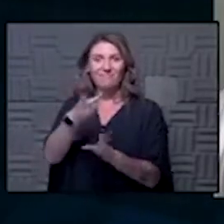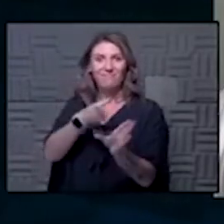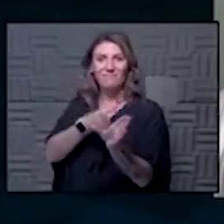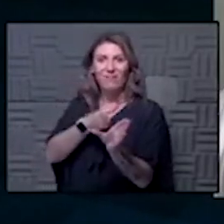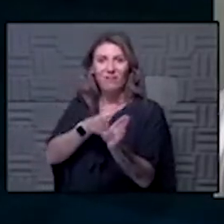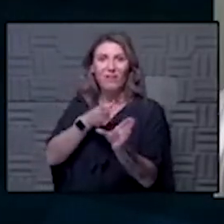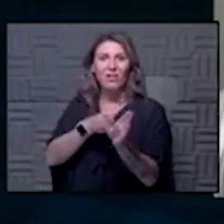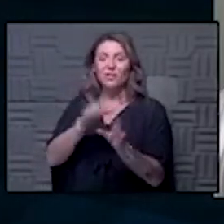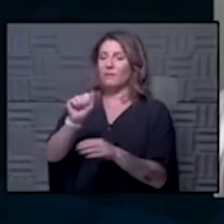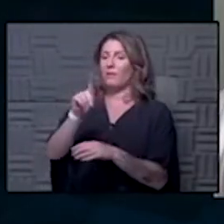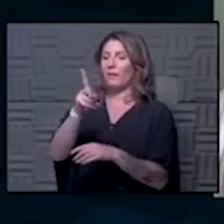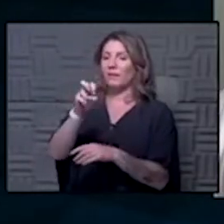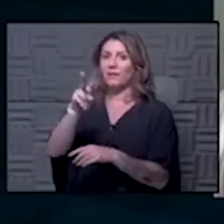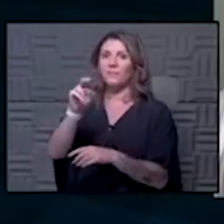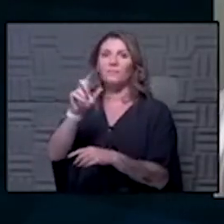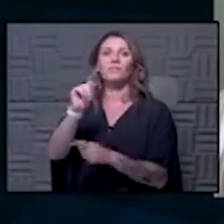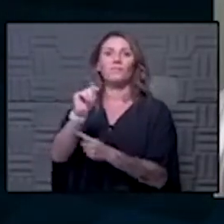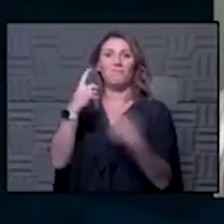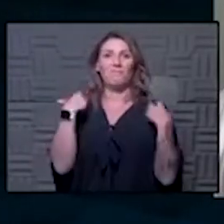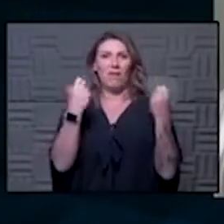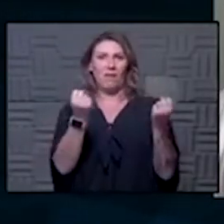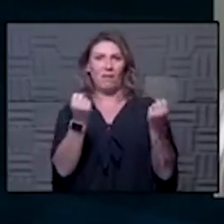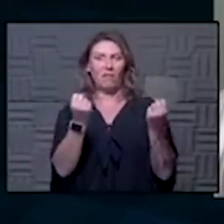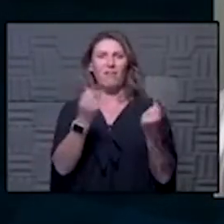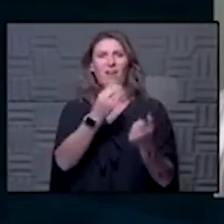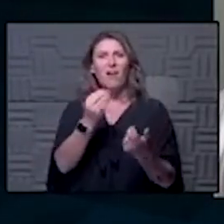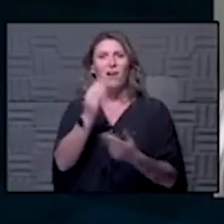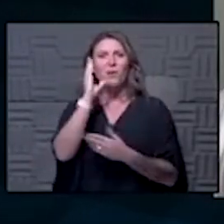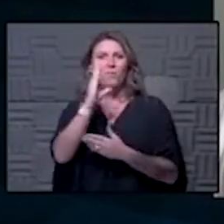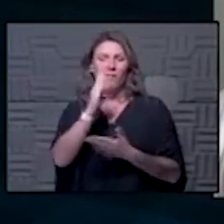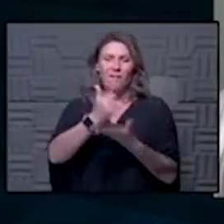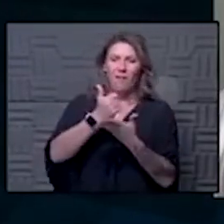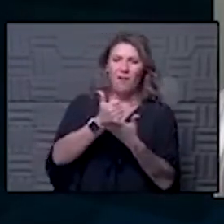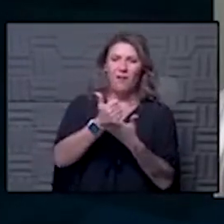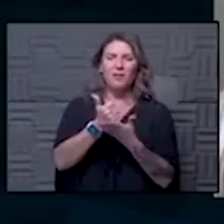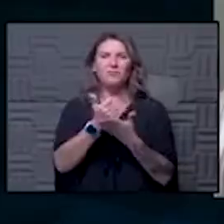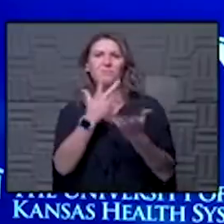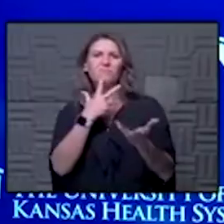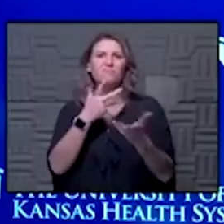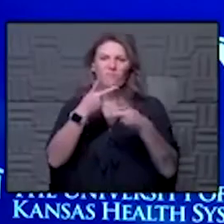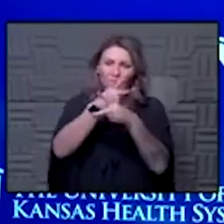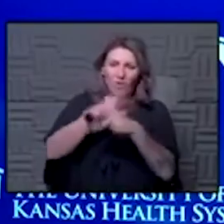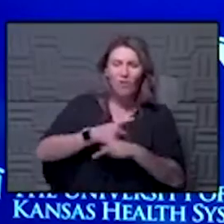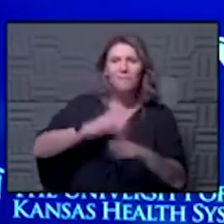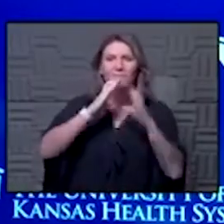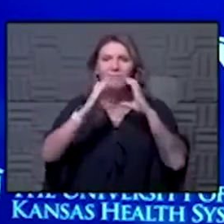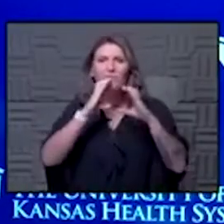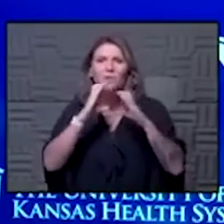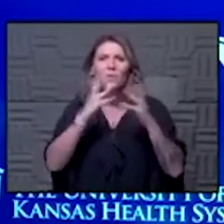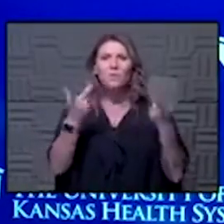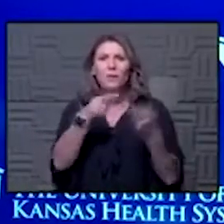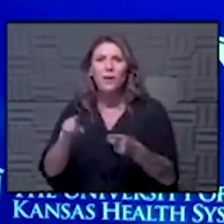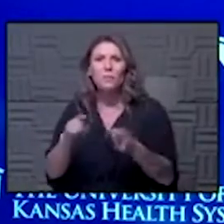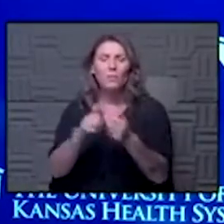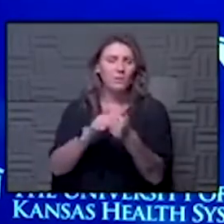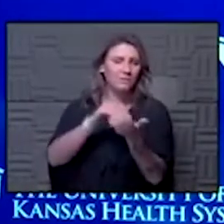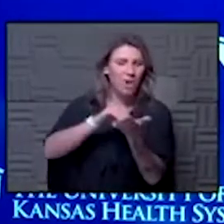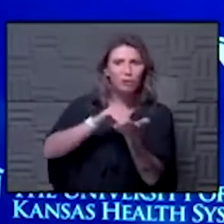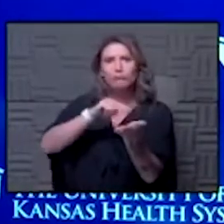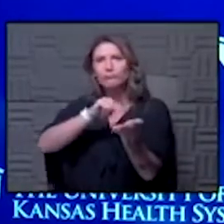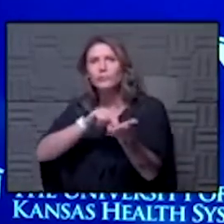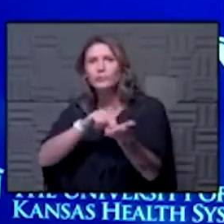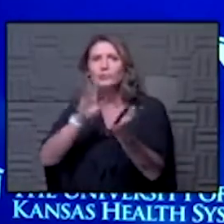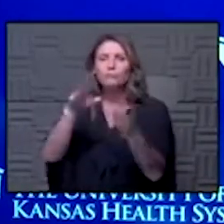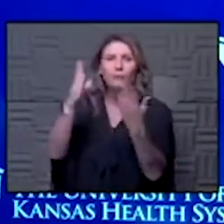Advent Health and and together they're going to help us get through this conversation a little bit about what's going on with frontline health care workers. What's going on with